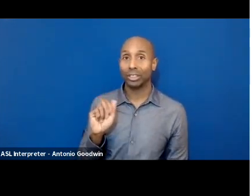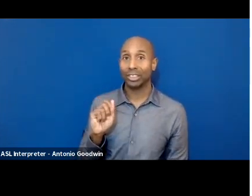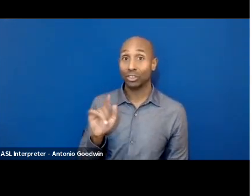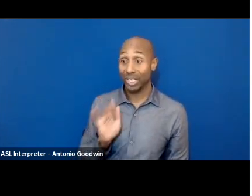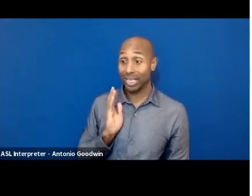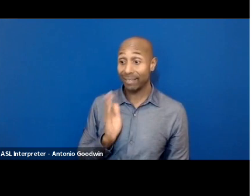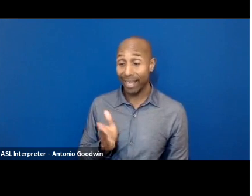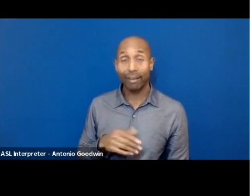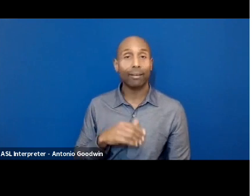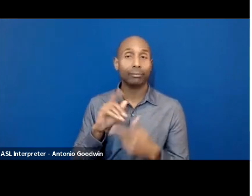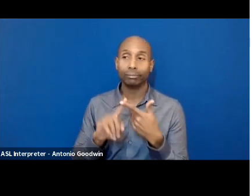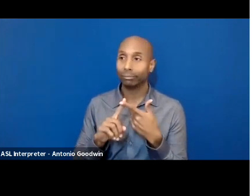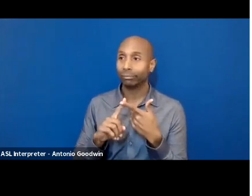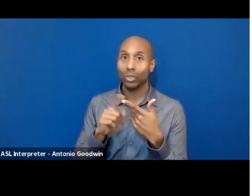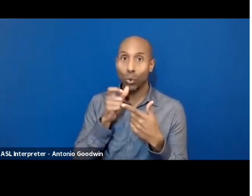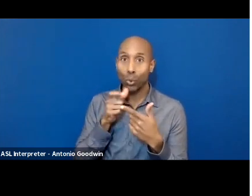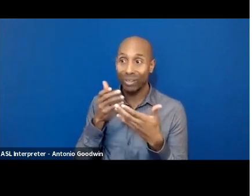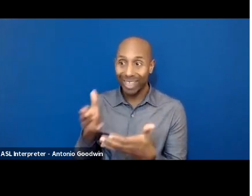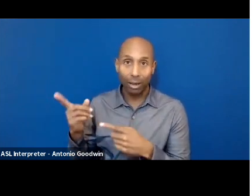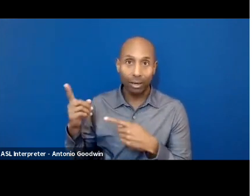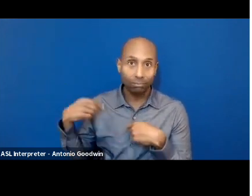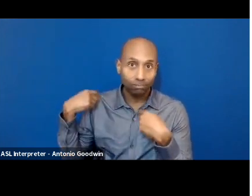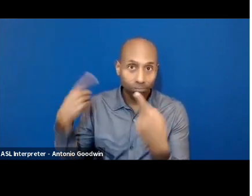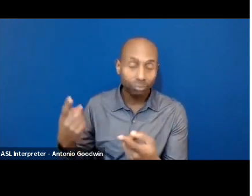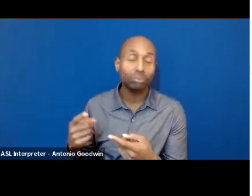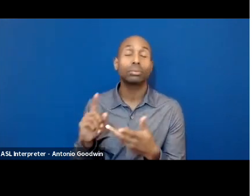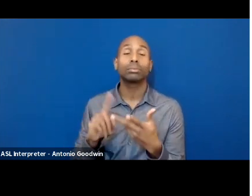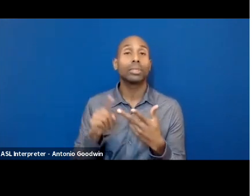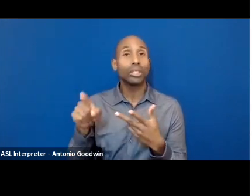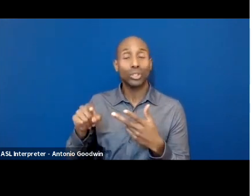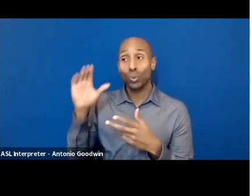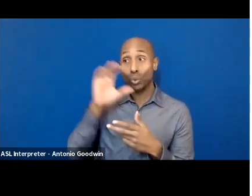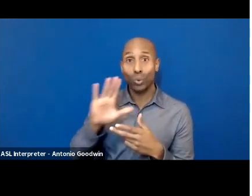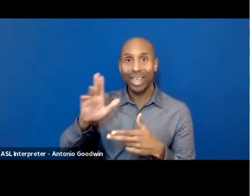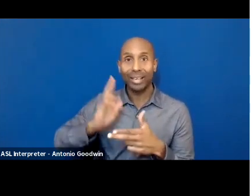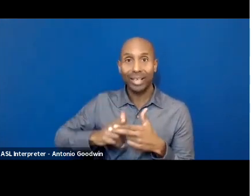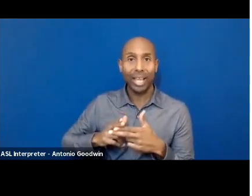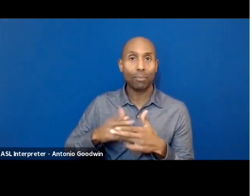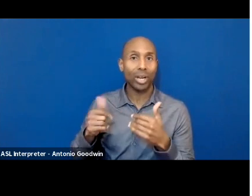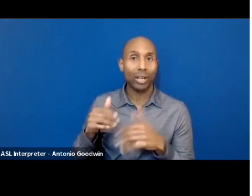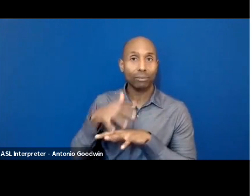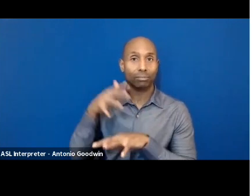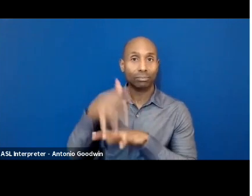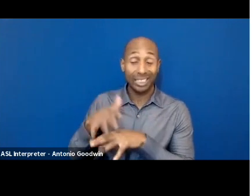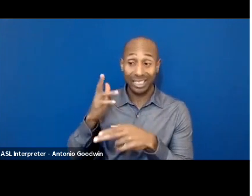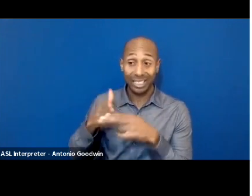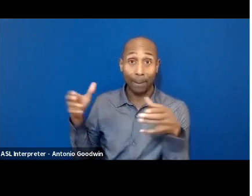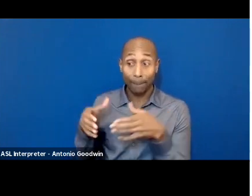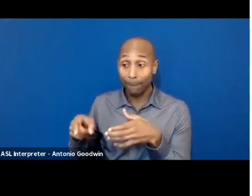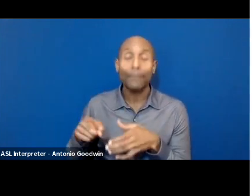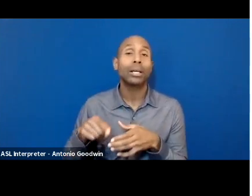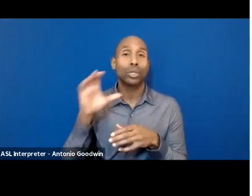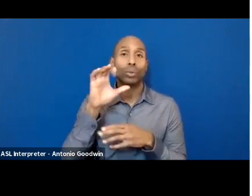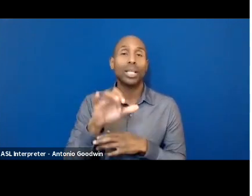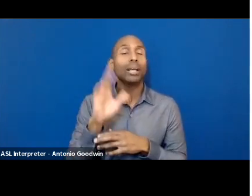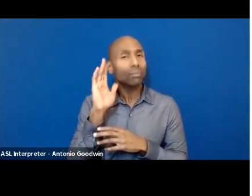you what plants they were using. They'll tell you about the traditional basket weaving, cotton weaving, hemp weaving processes, like learning about the